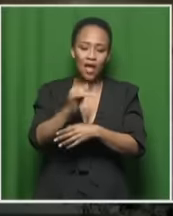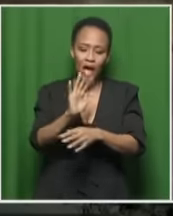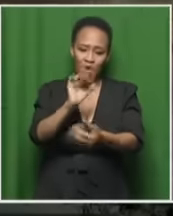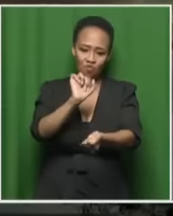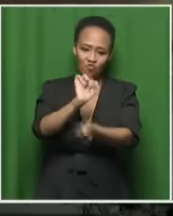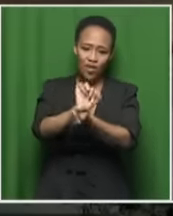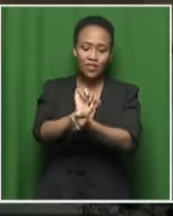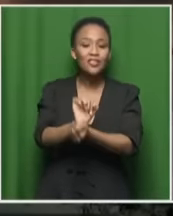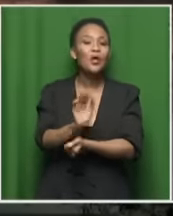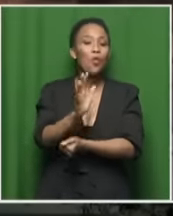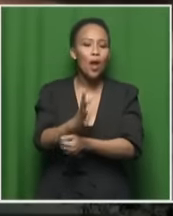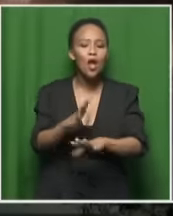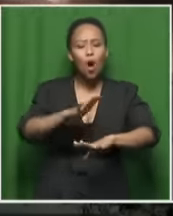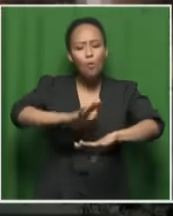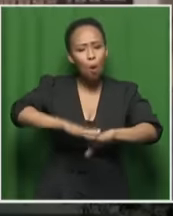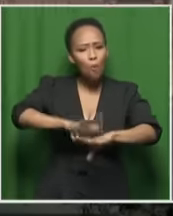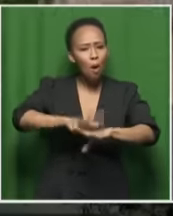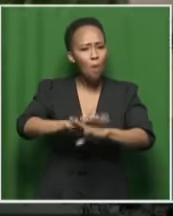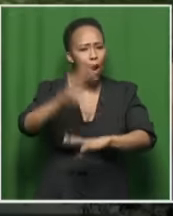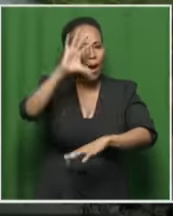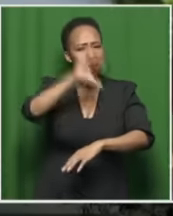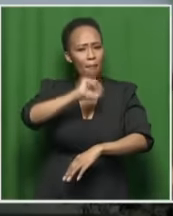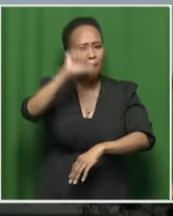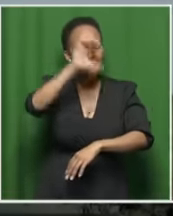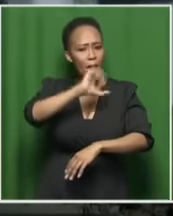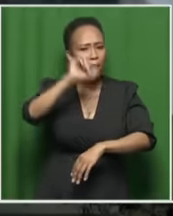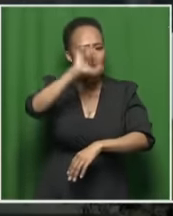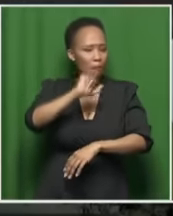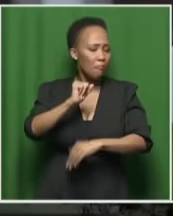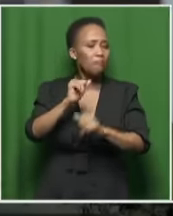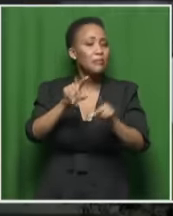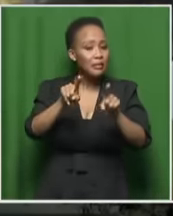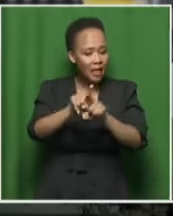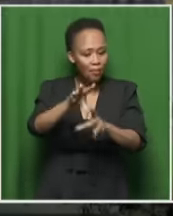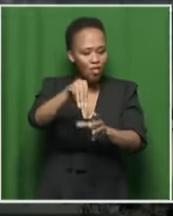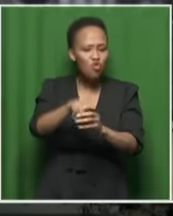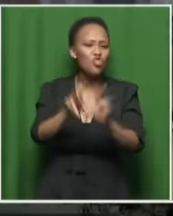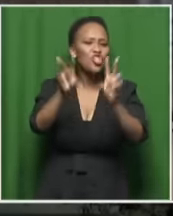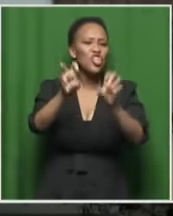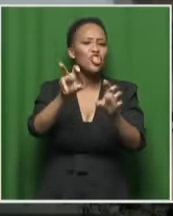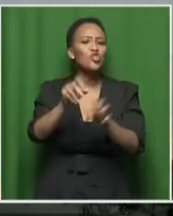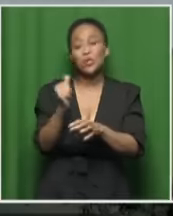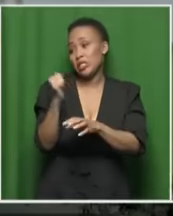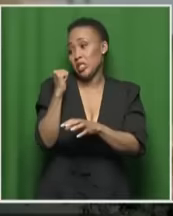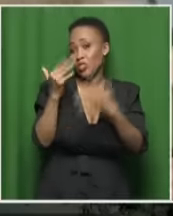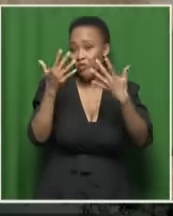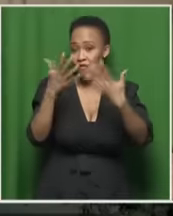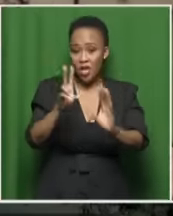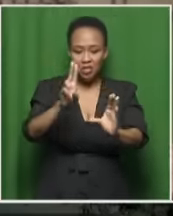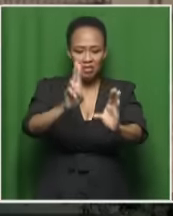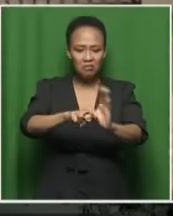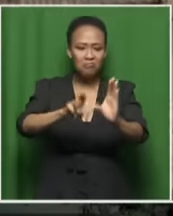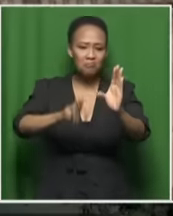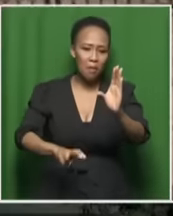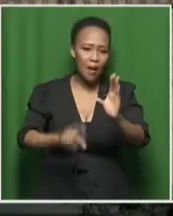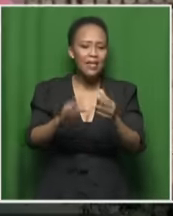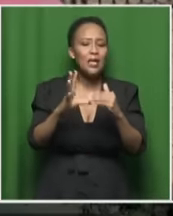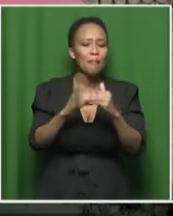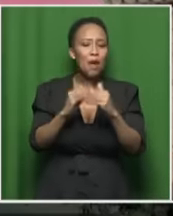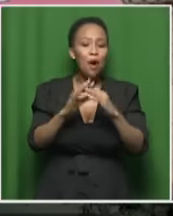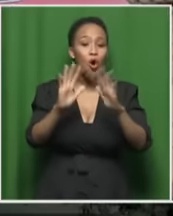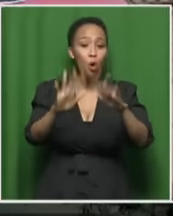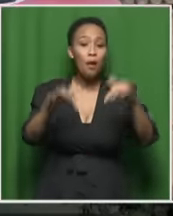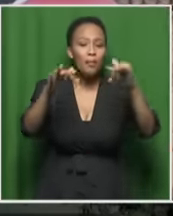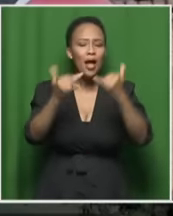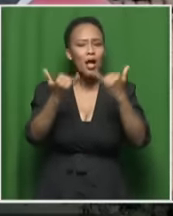much of the speculation following that resignation as the speaker late yesterday and as a member of parliament, speculation had been